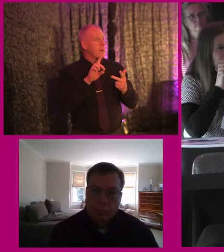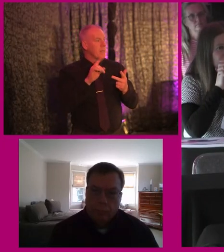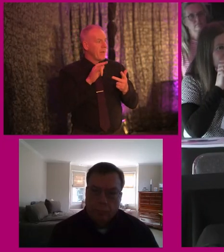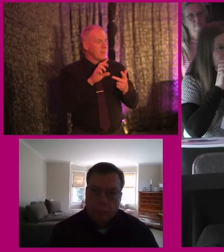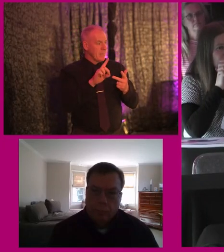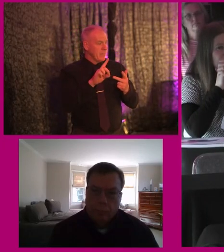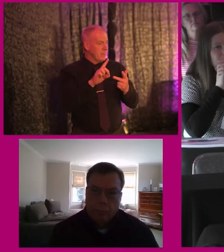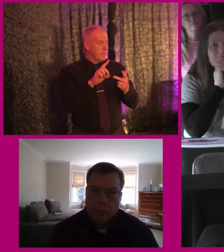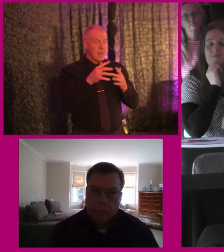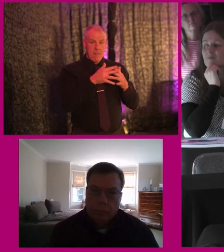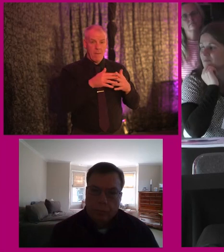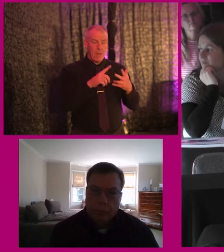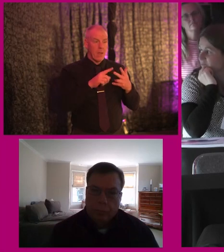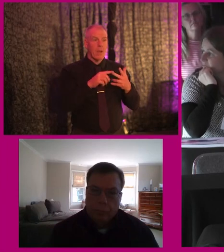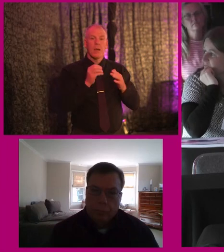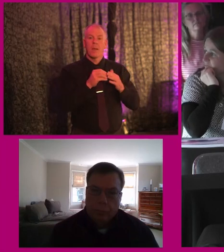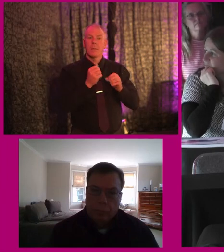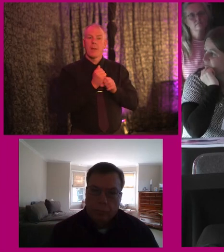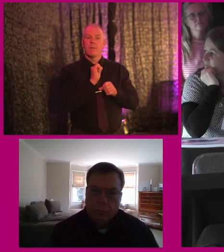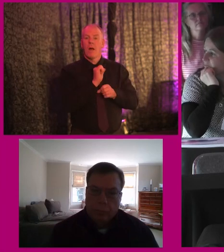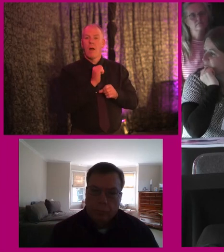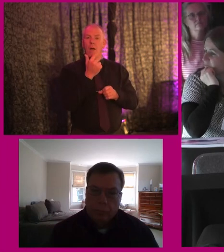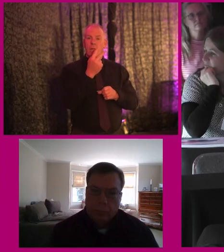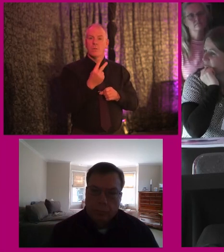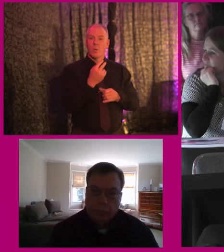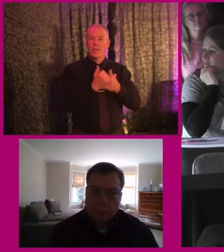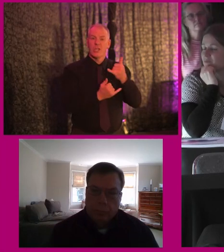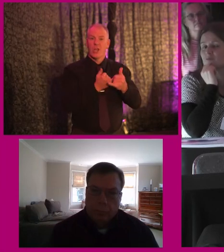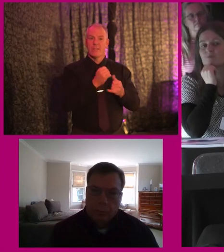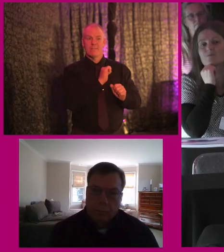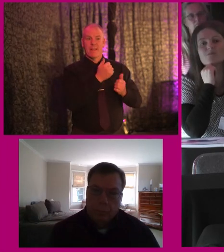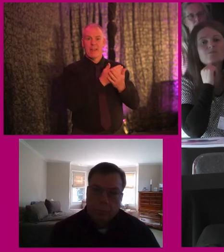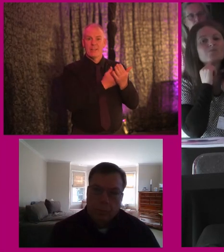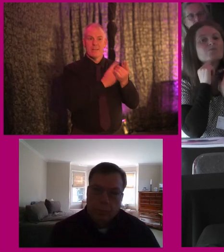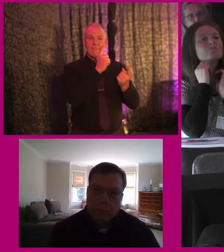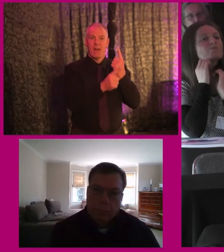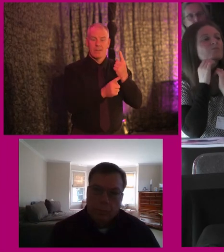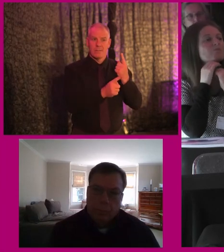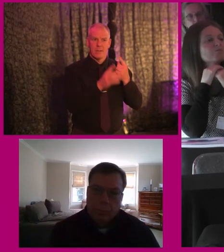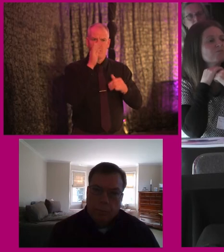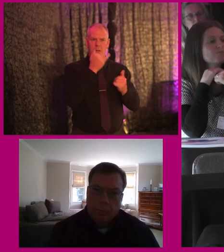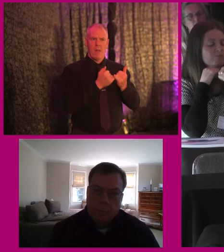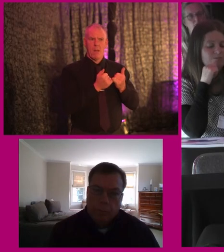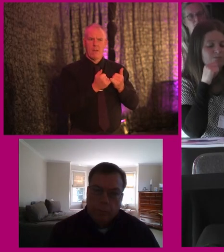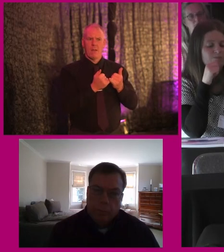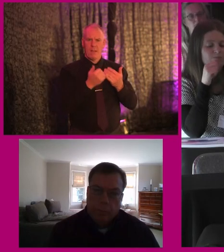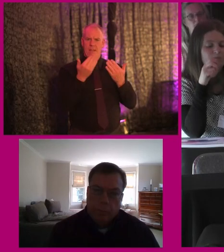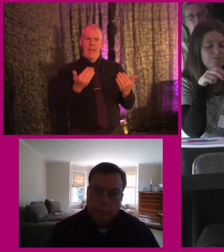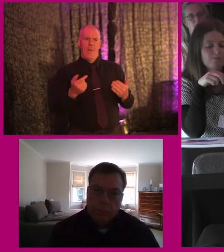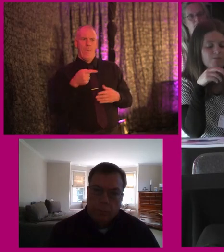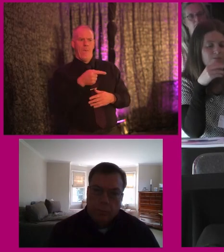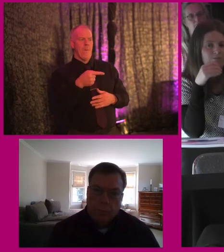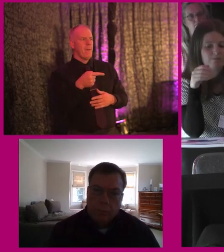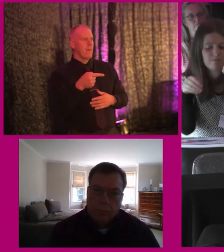which also comments about the fact that it's 32 years since the legislation was introduced. And it seems as if there's now, um,